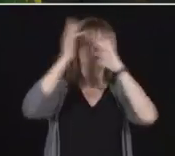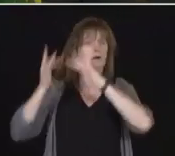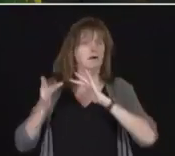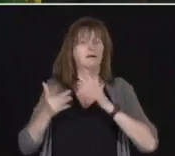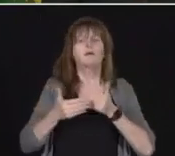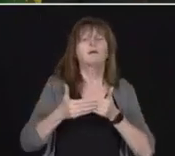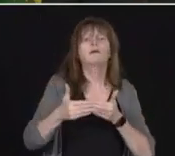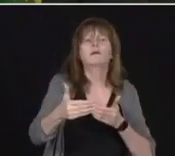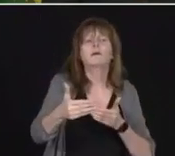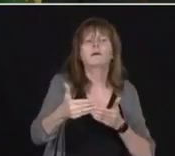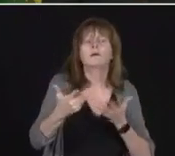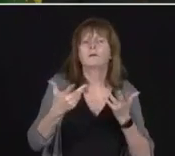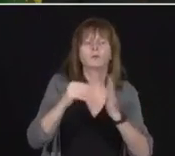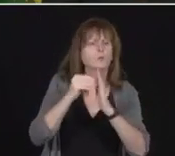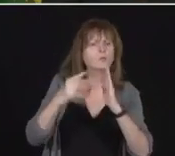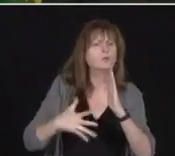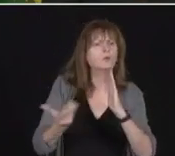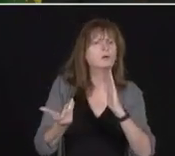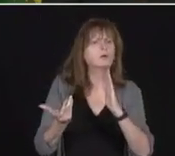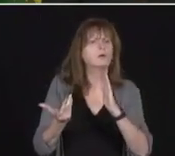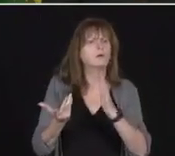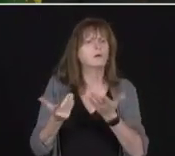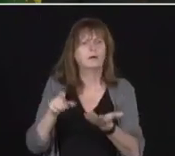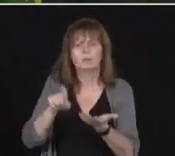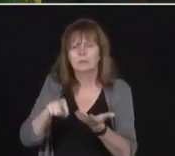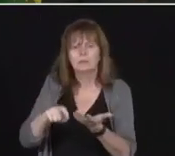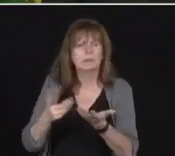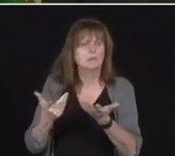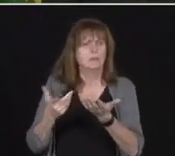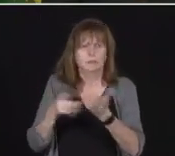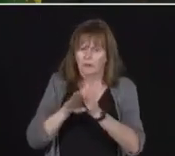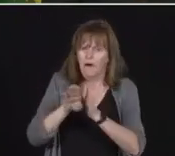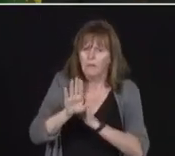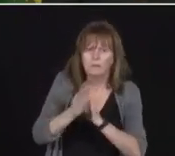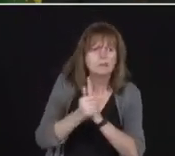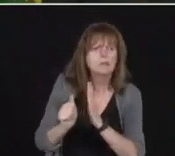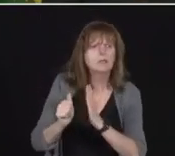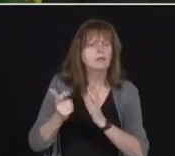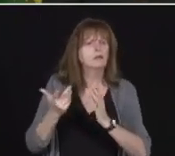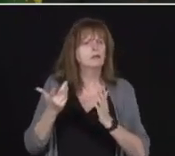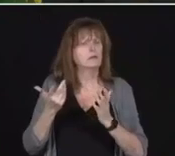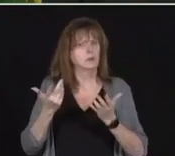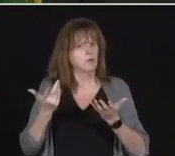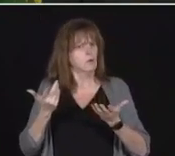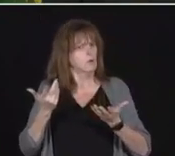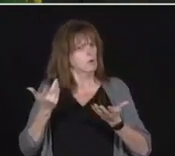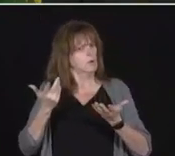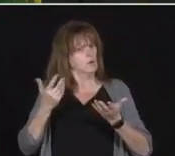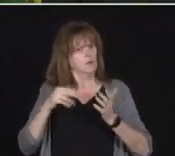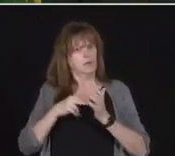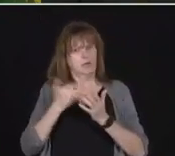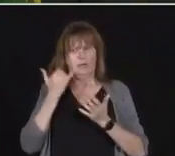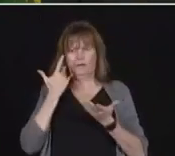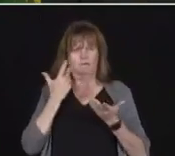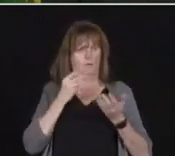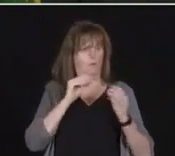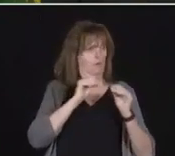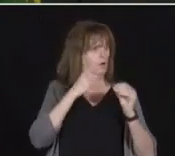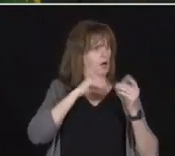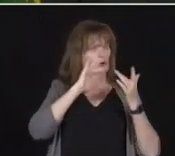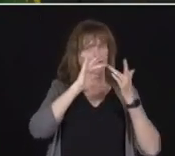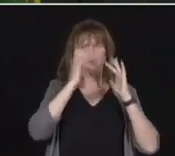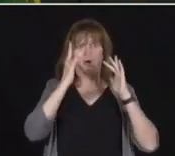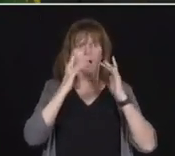thinkers and our workers, to the internet, we are going to, in some respects, deny them the access to learning that they deserve in this province in